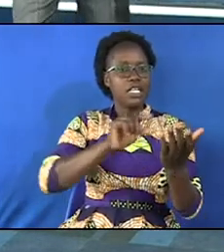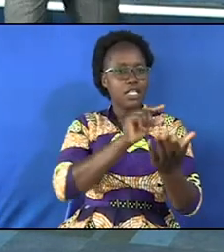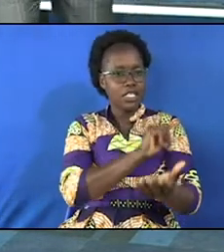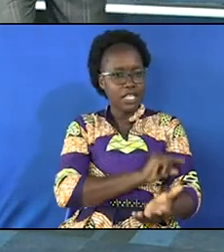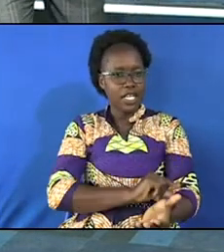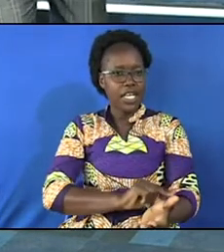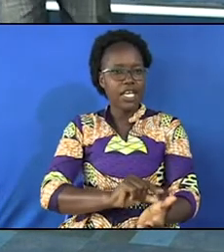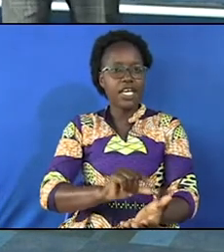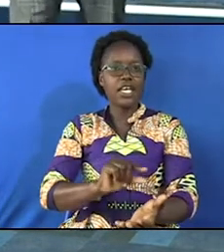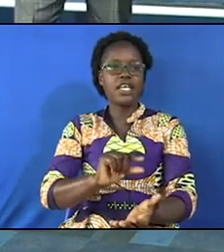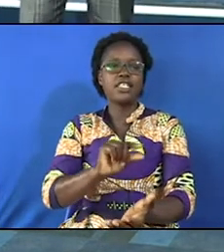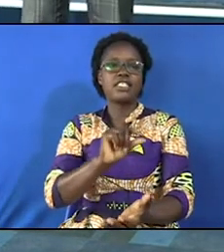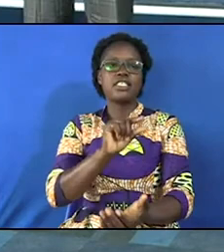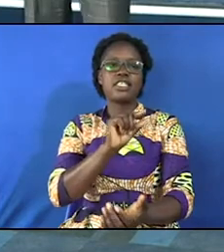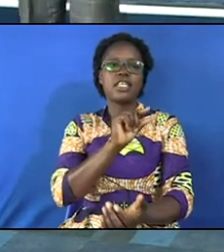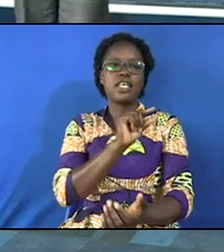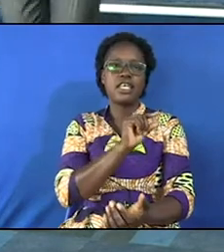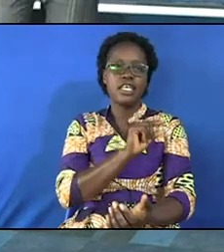grace